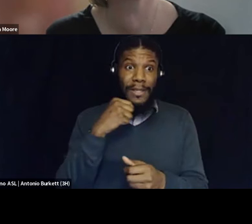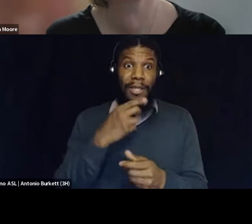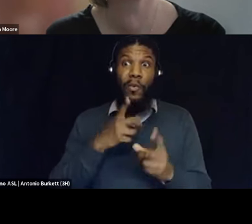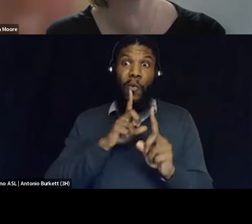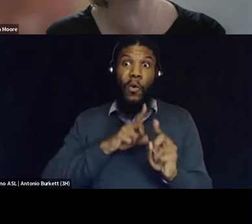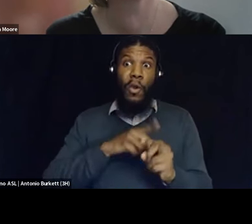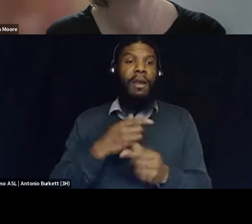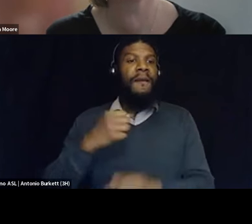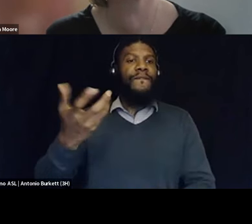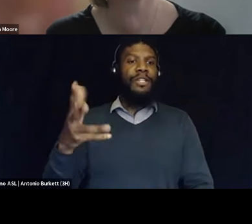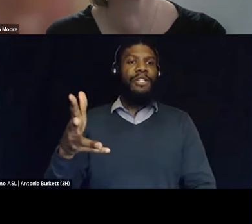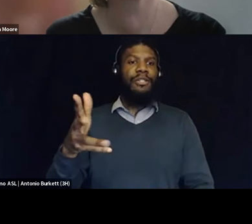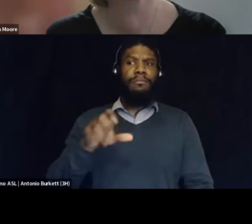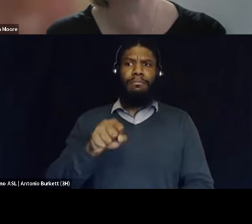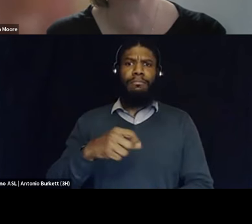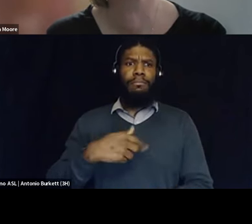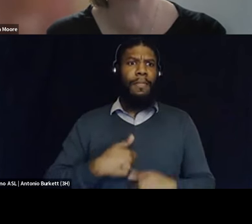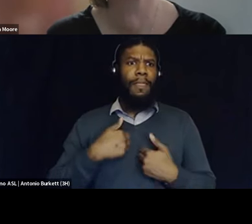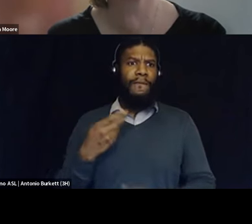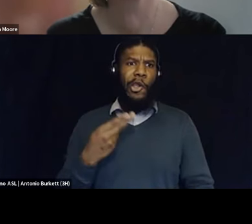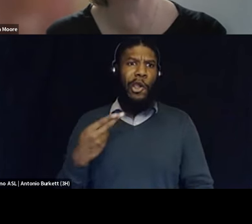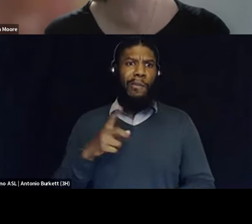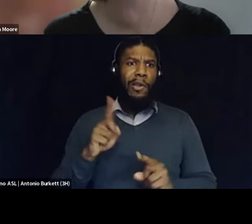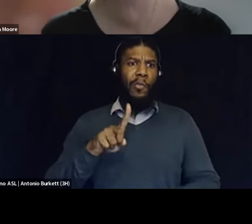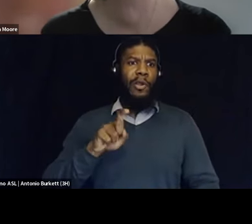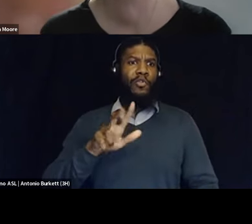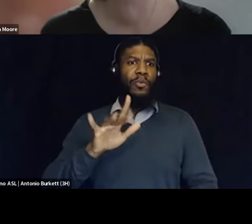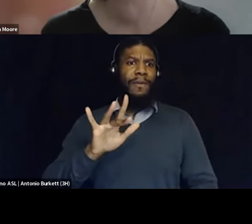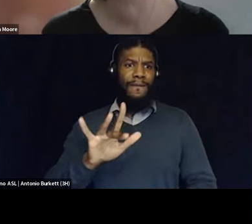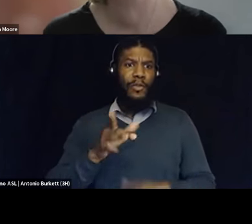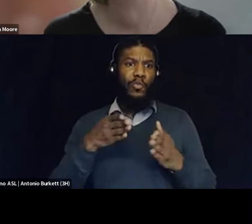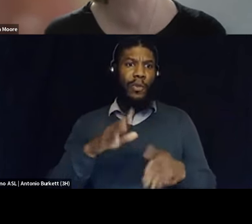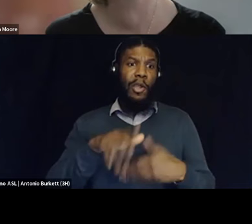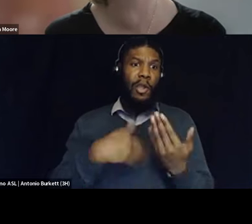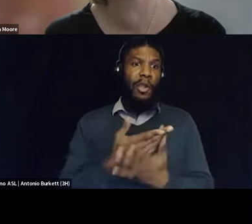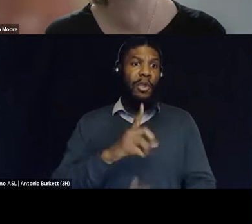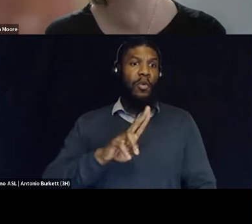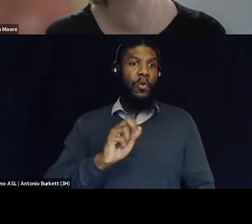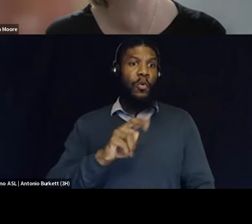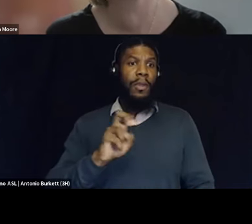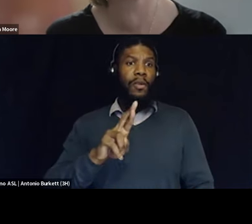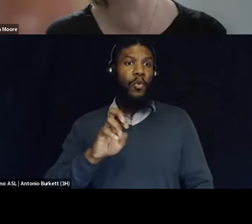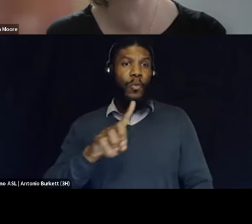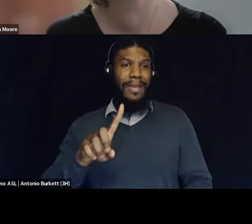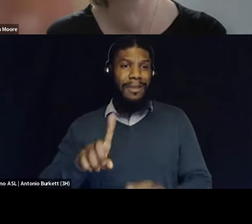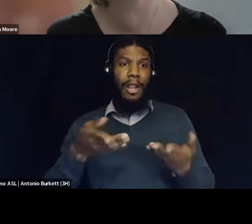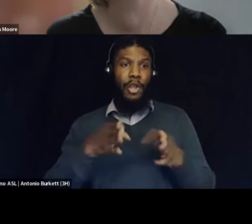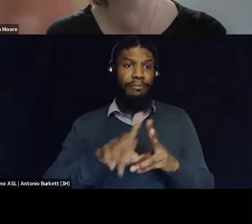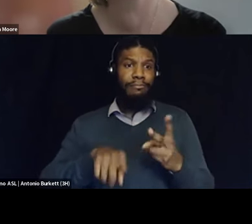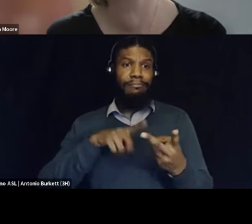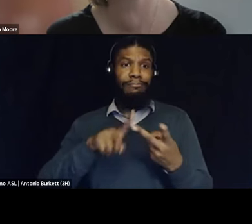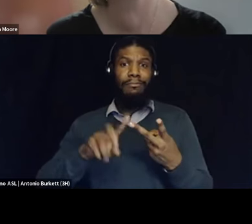i live in harlem i go to 125th street now all the duane reed's are closed the right aids are closed all of the